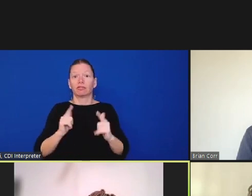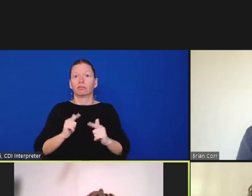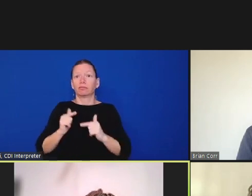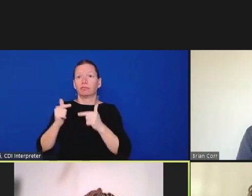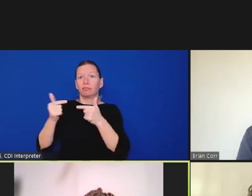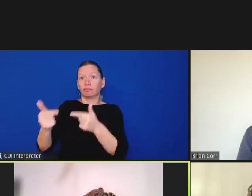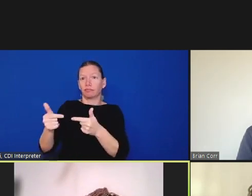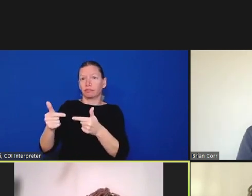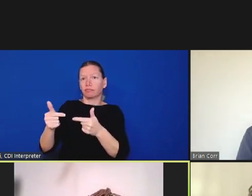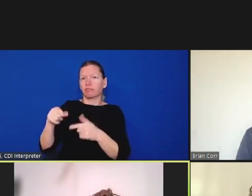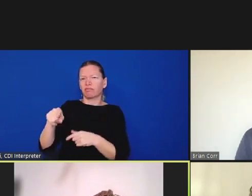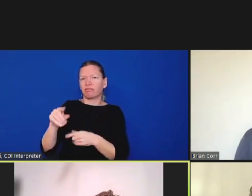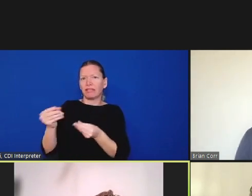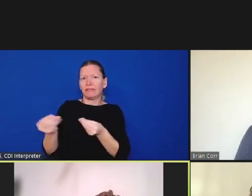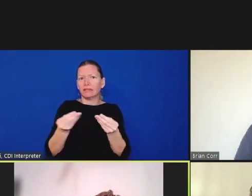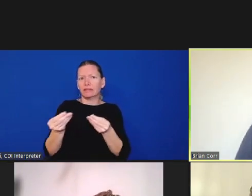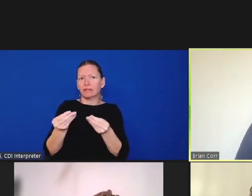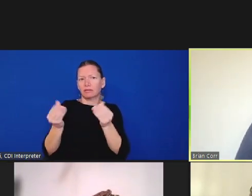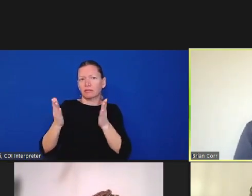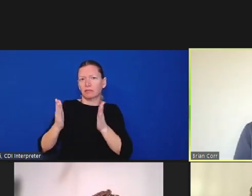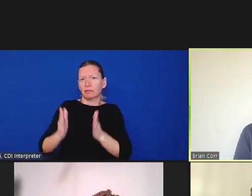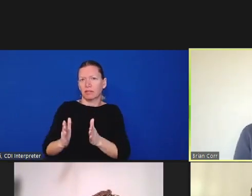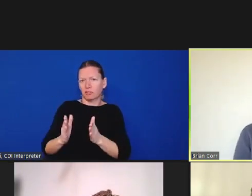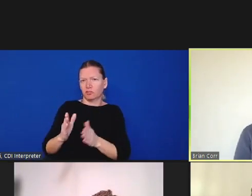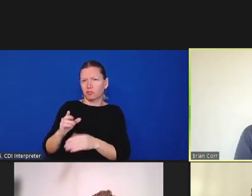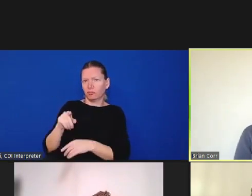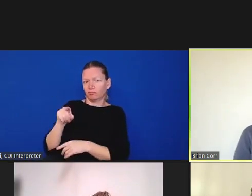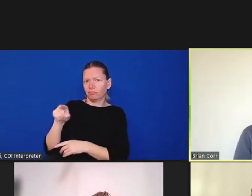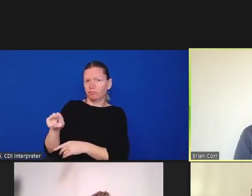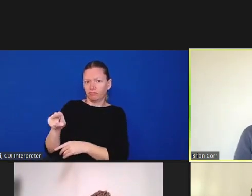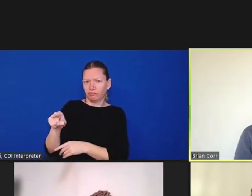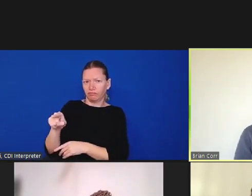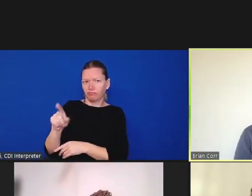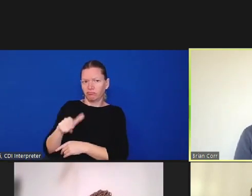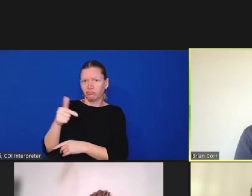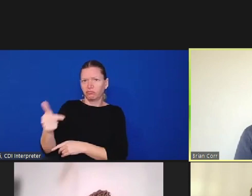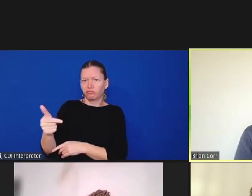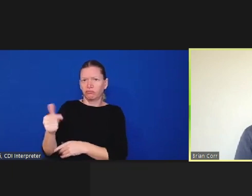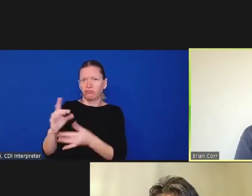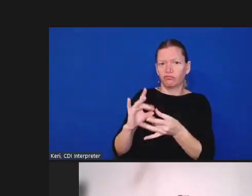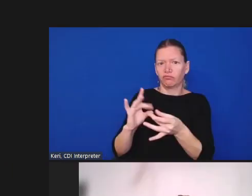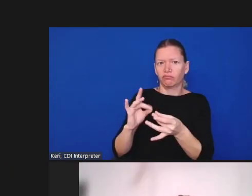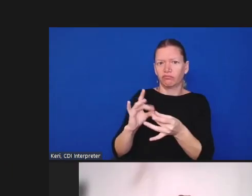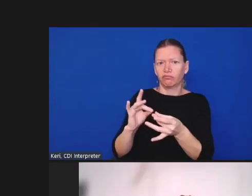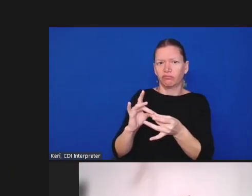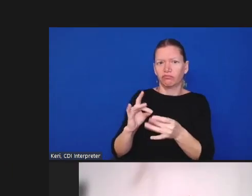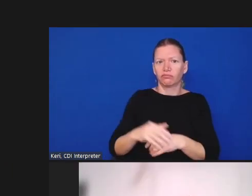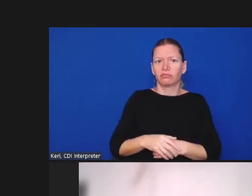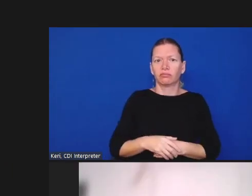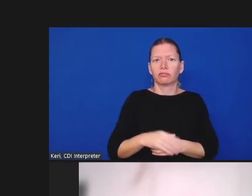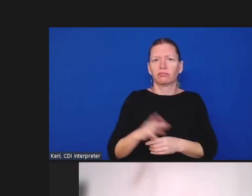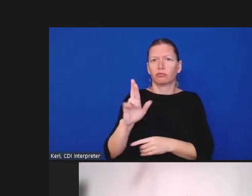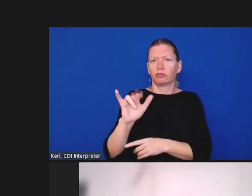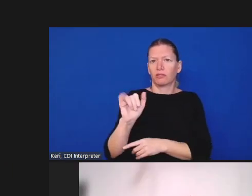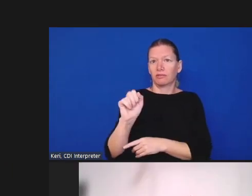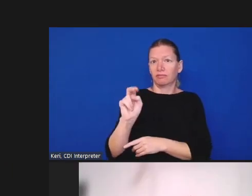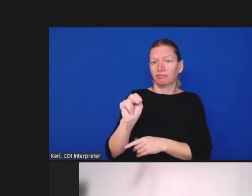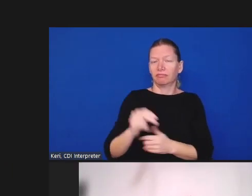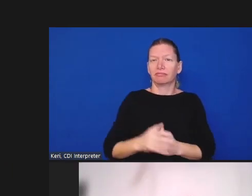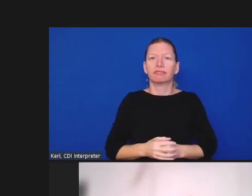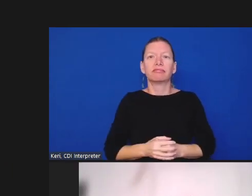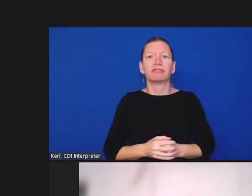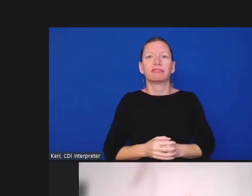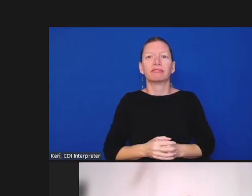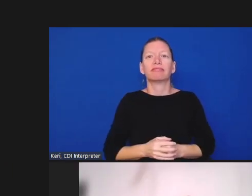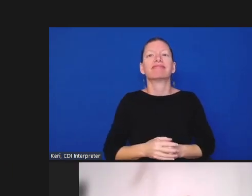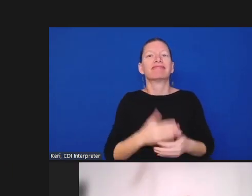take it away please all right thank you jamila thank you to everyone for being here today again my name